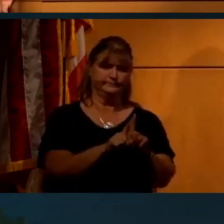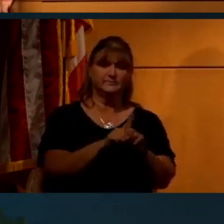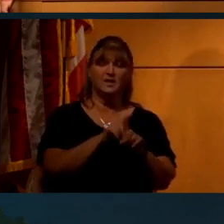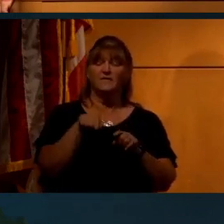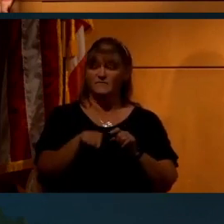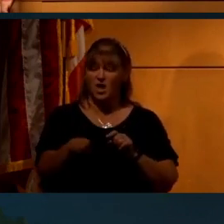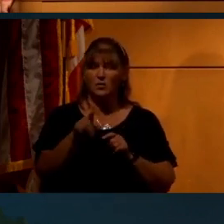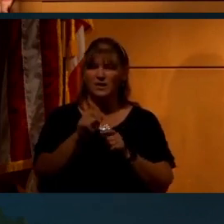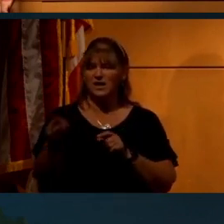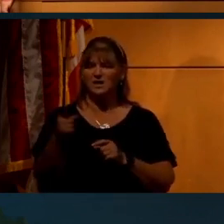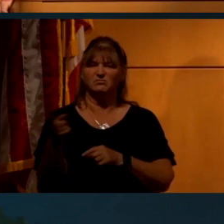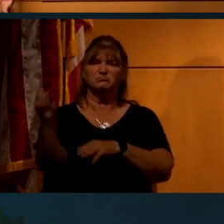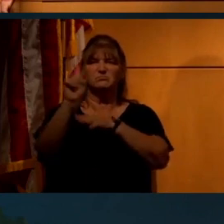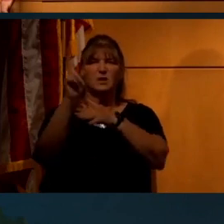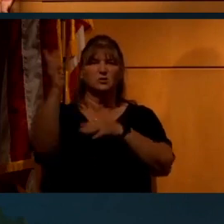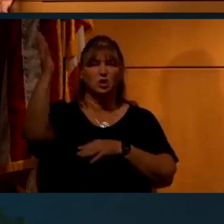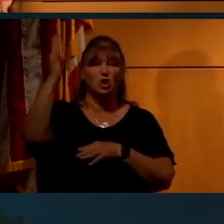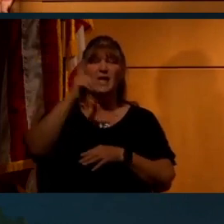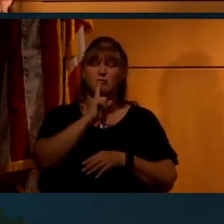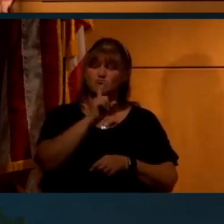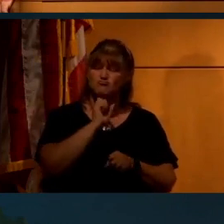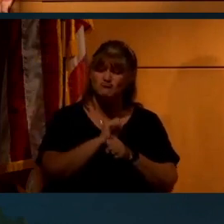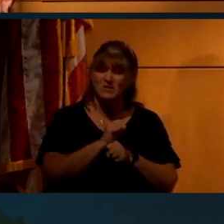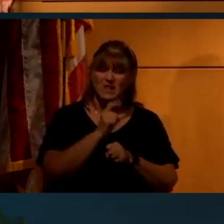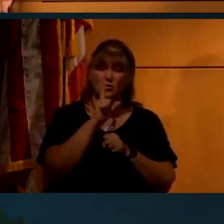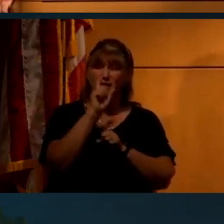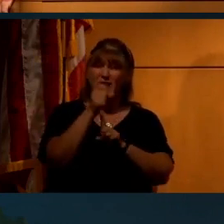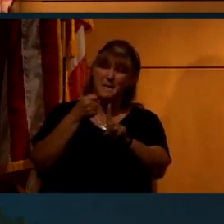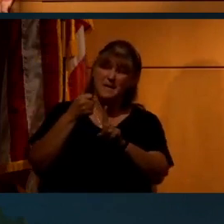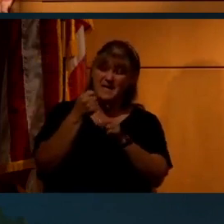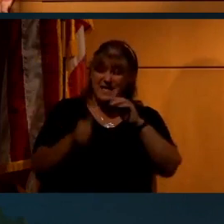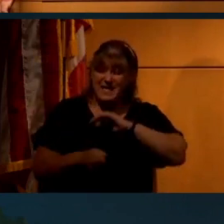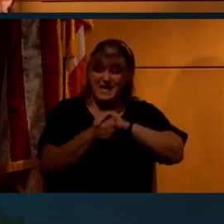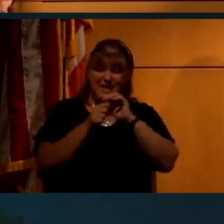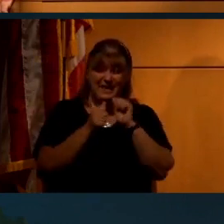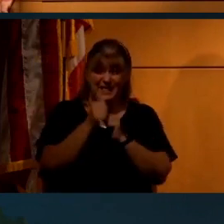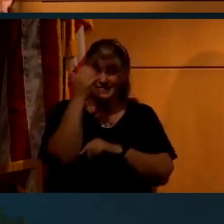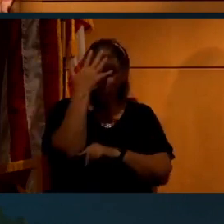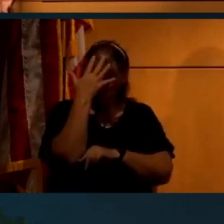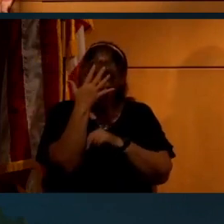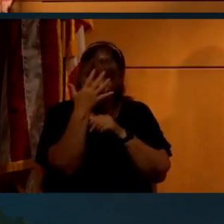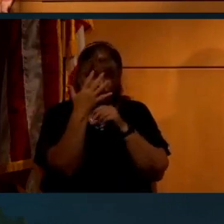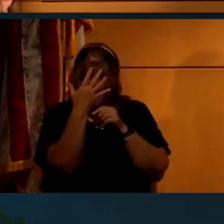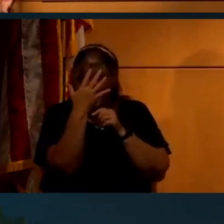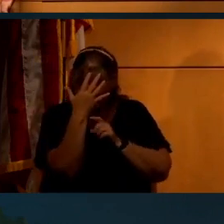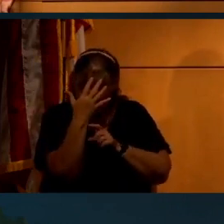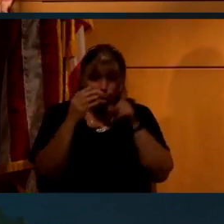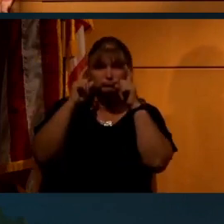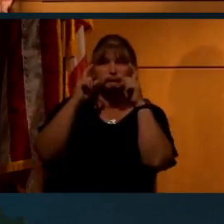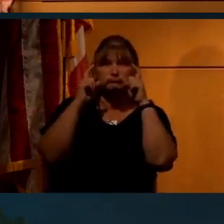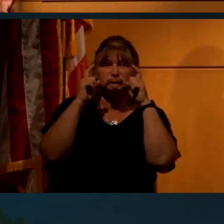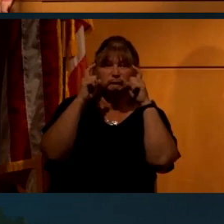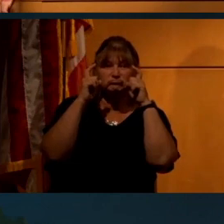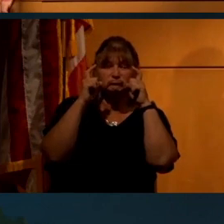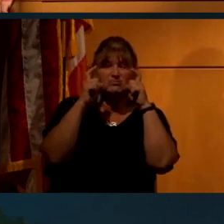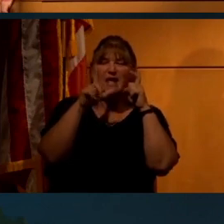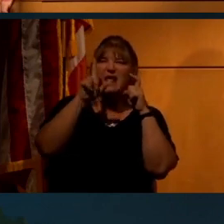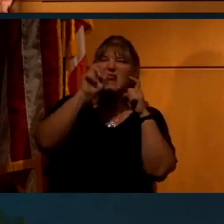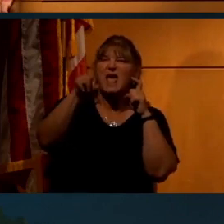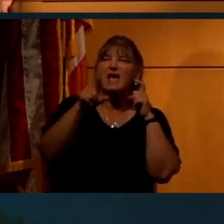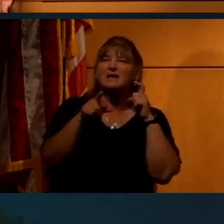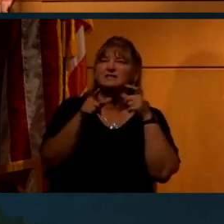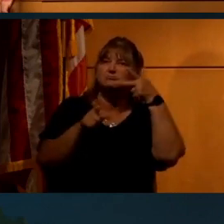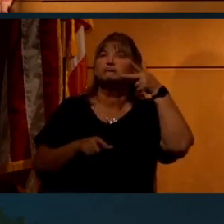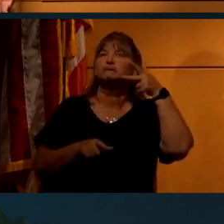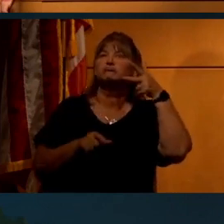to where Buzz was giving a talk, and literally, literally hid in the bushes and jumped out with a cameraman and asked